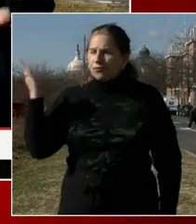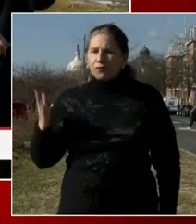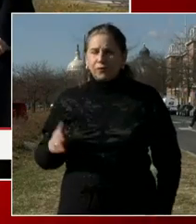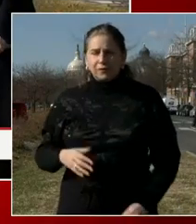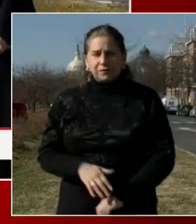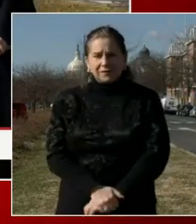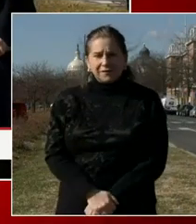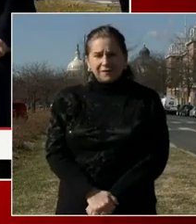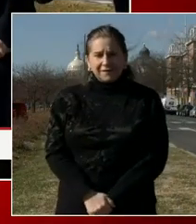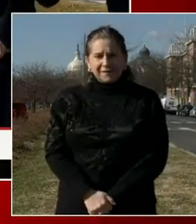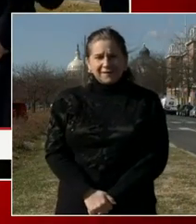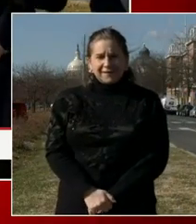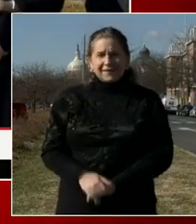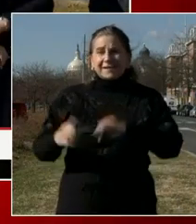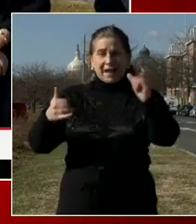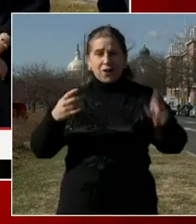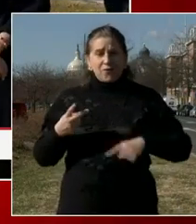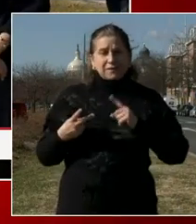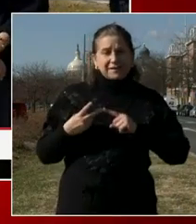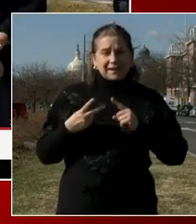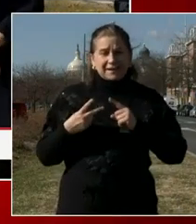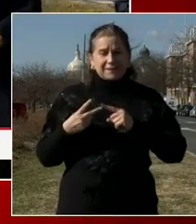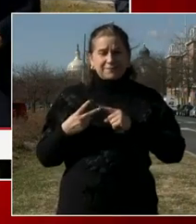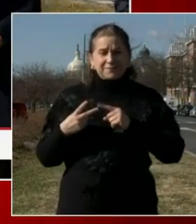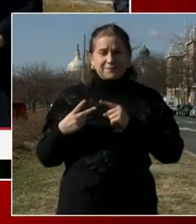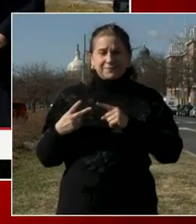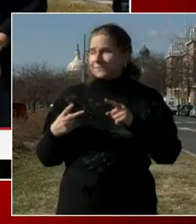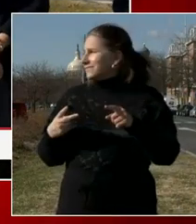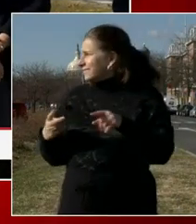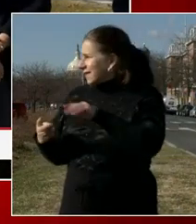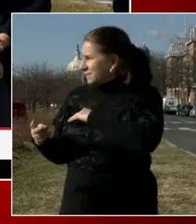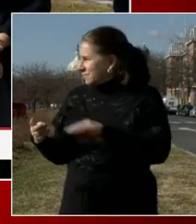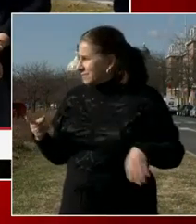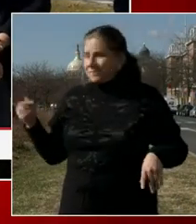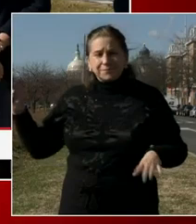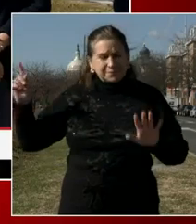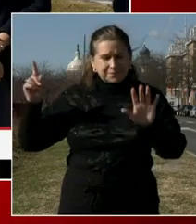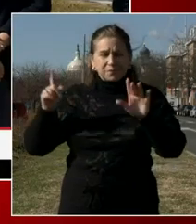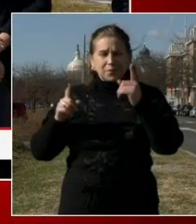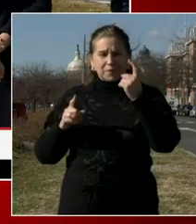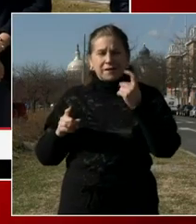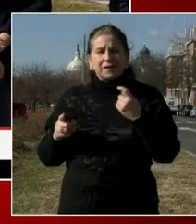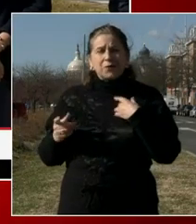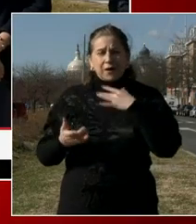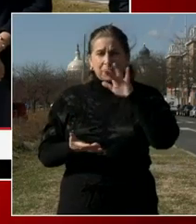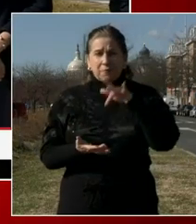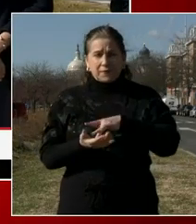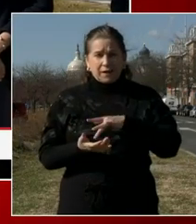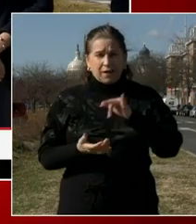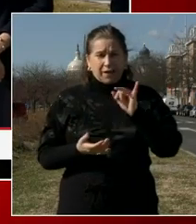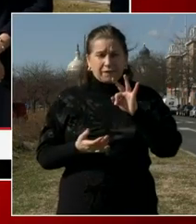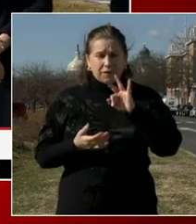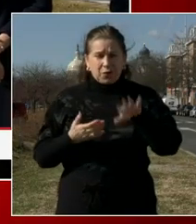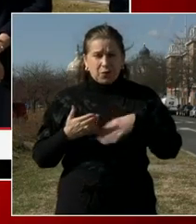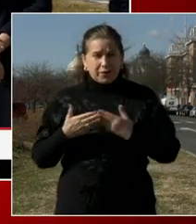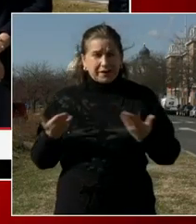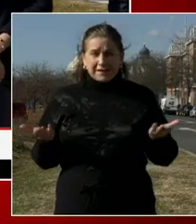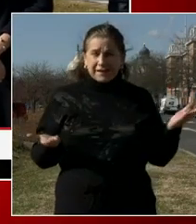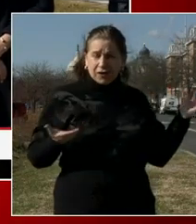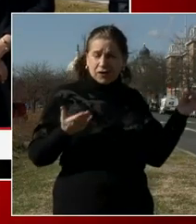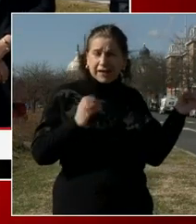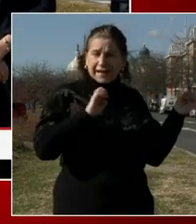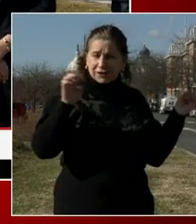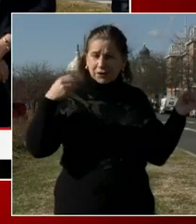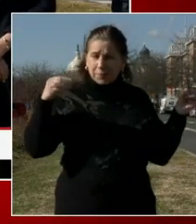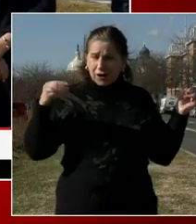In addition to that, of course, as the mayor said, we're in the middle of the neighborhood. This weekend, I swung by, Eastern Market was alive. It was full of people and residents